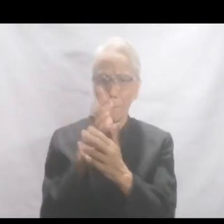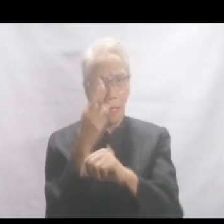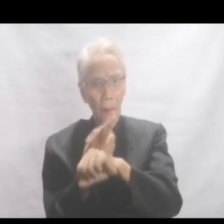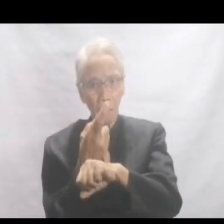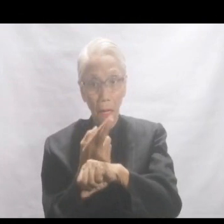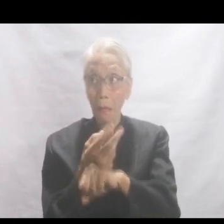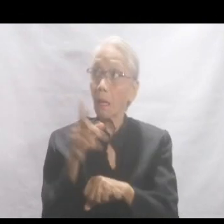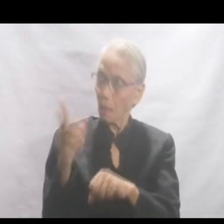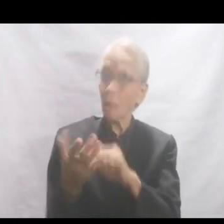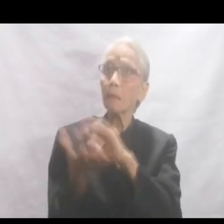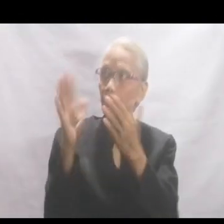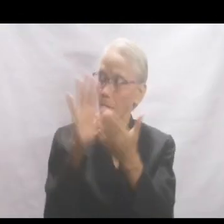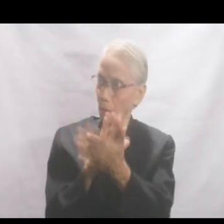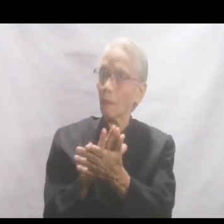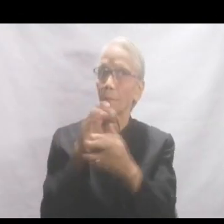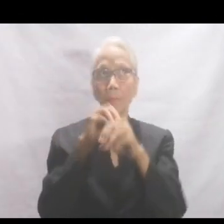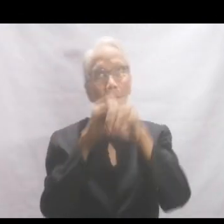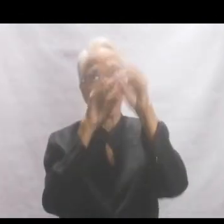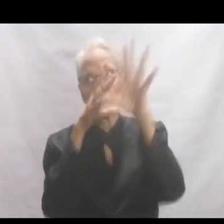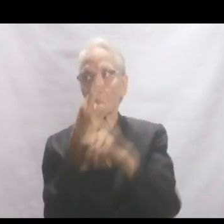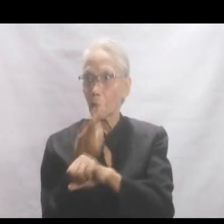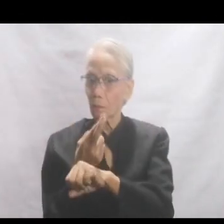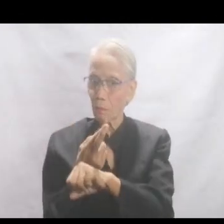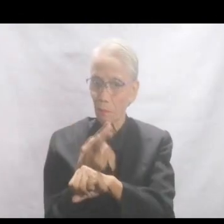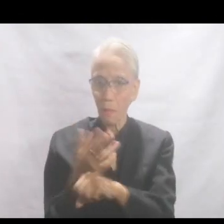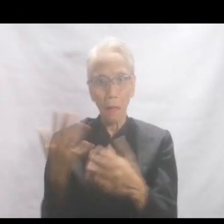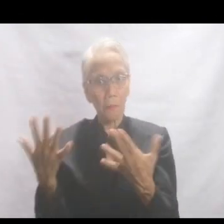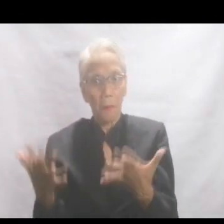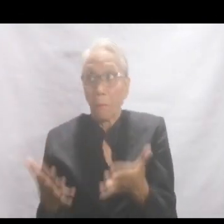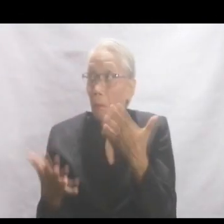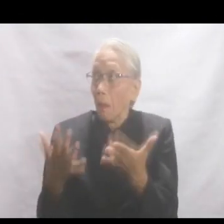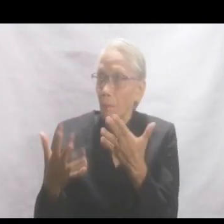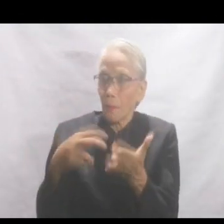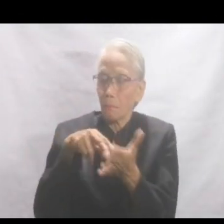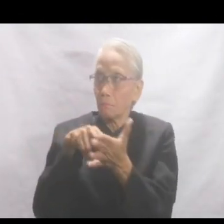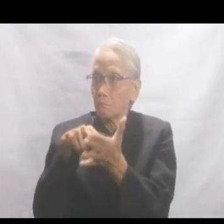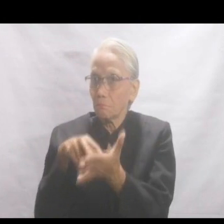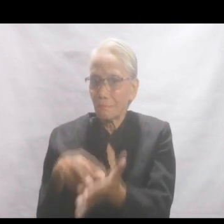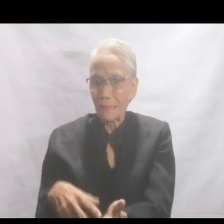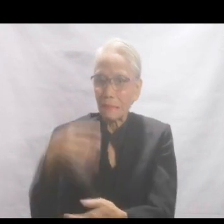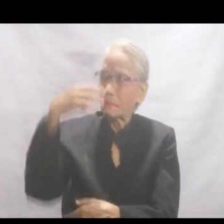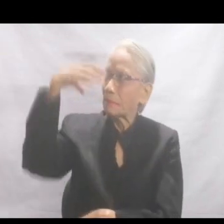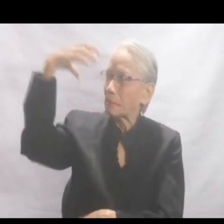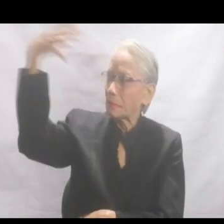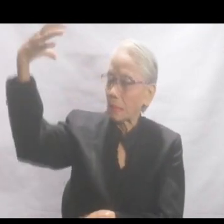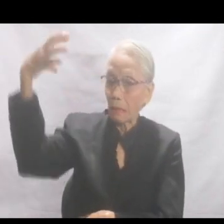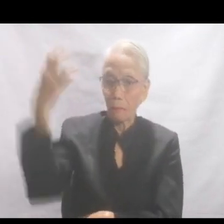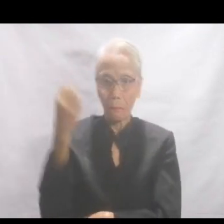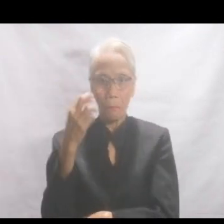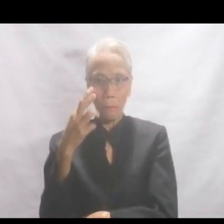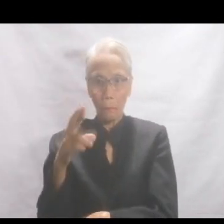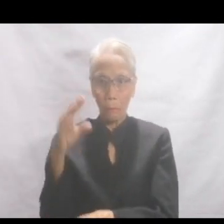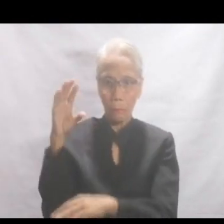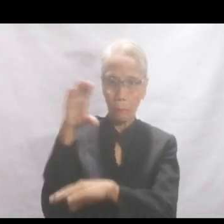And that rock mountain he became, and gloried in his power. Proudly he stood, and neither the heat of the sun,